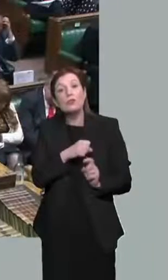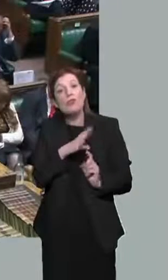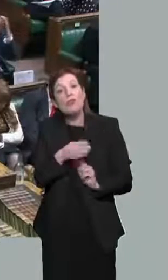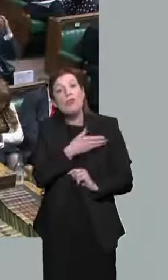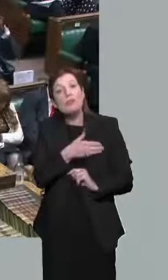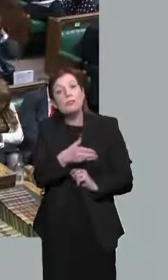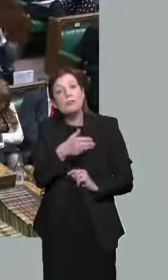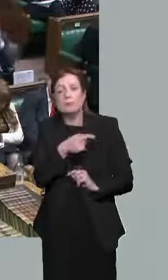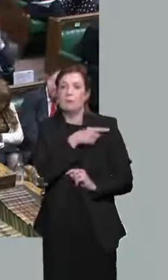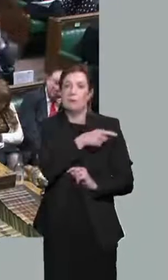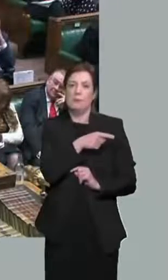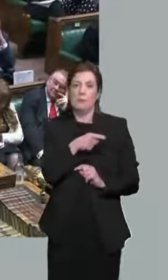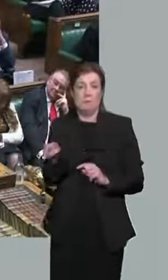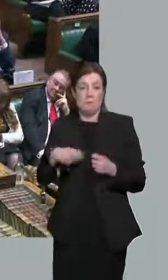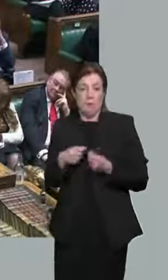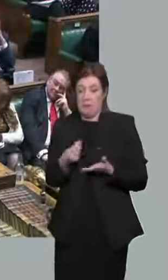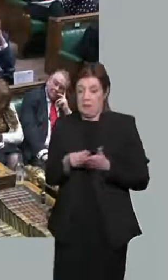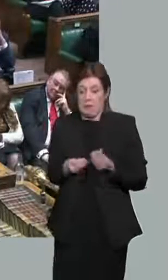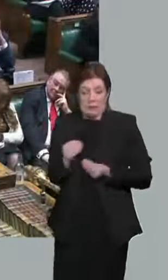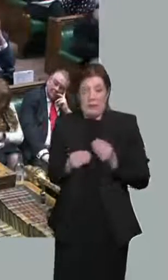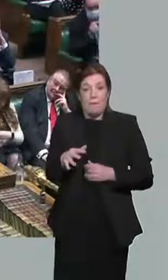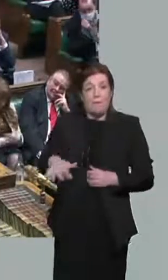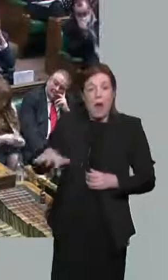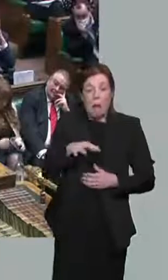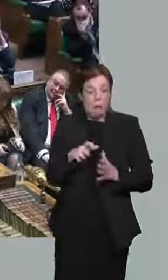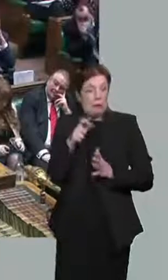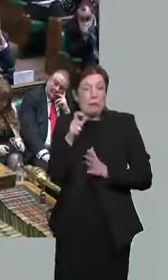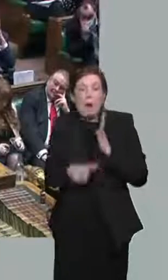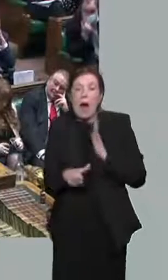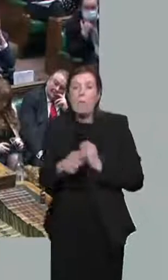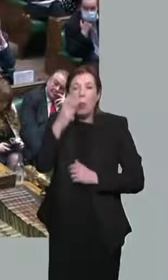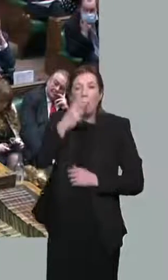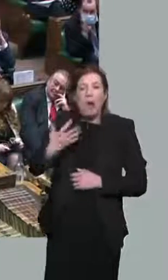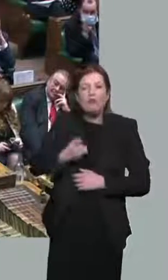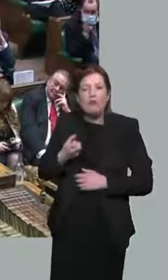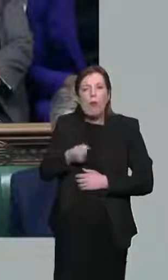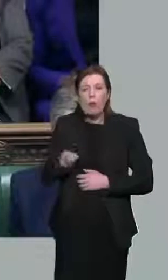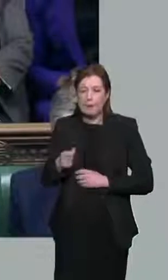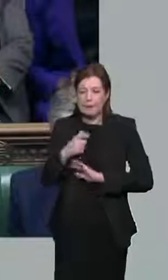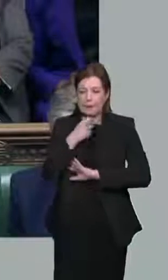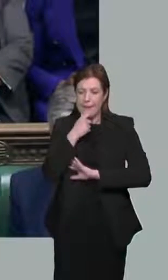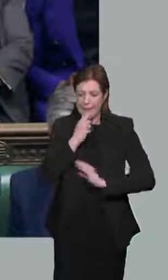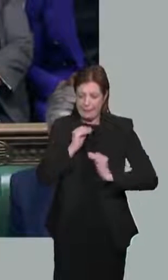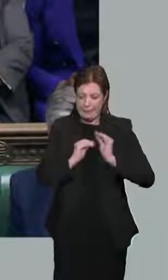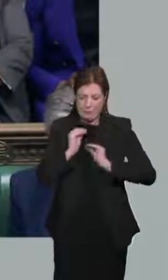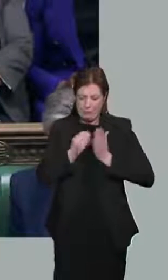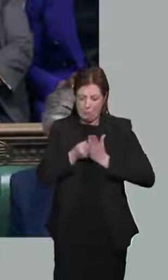Ordinary families, disabled people, pensioners, facing really difficult choices.